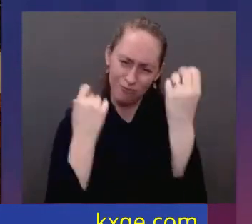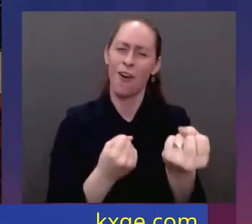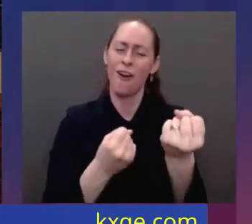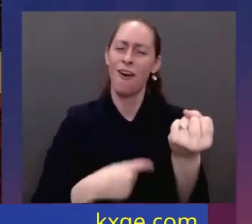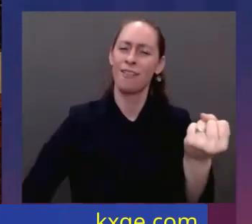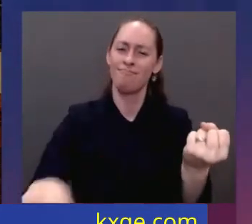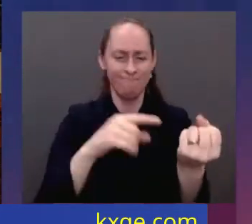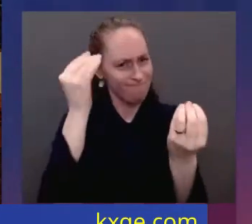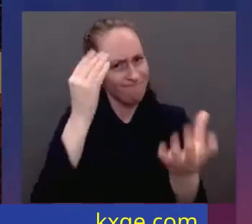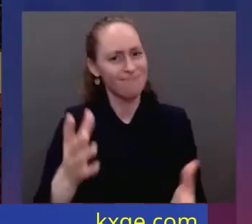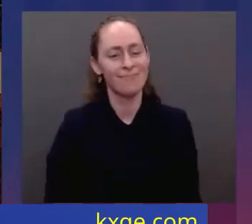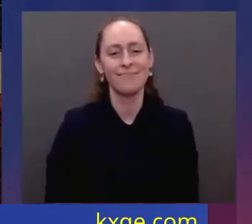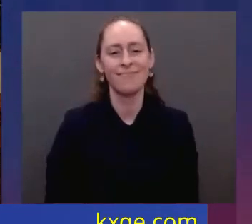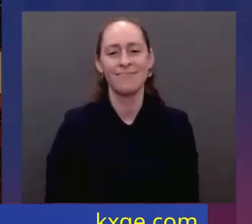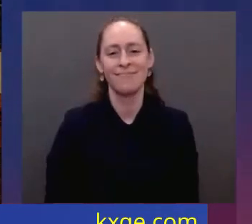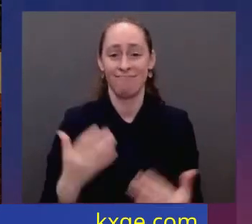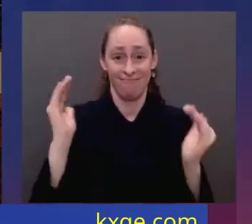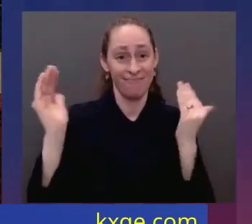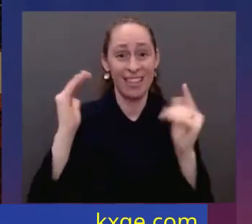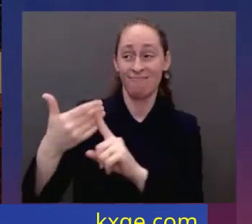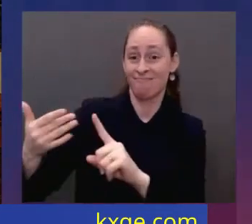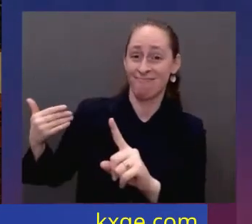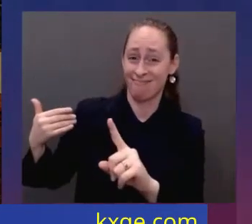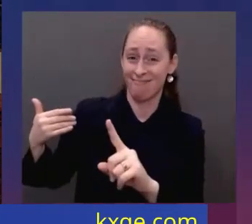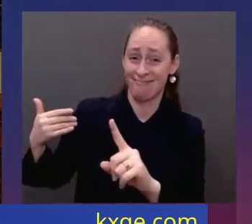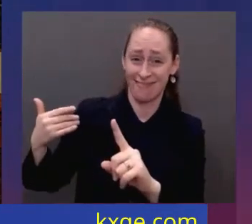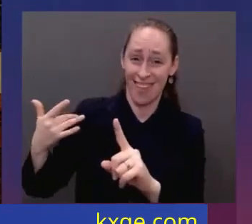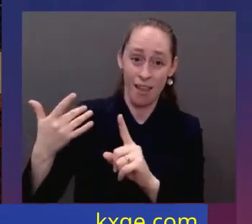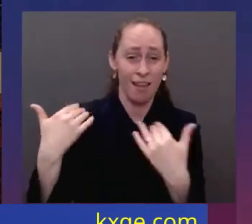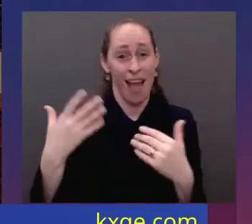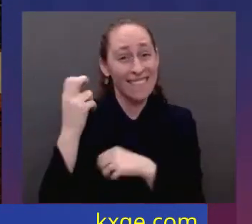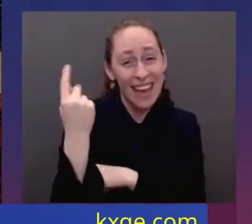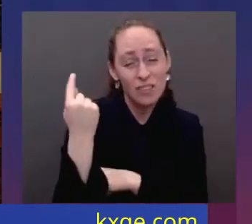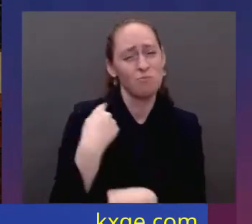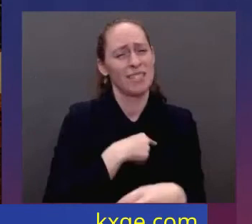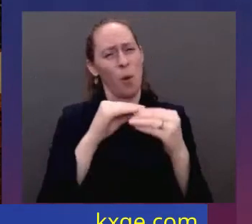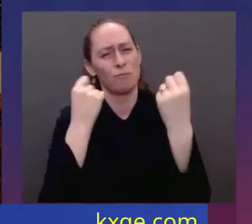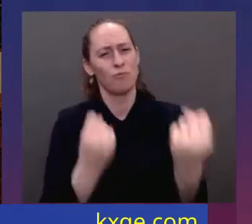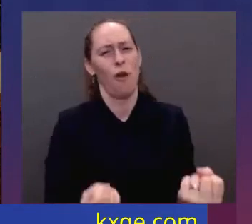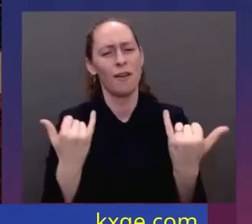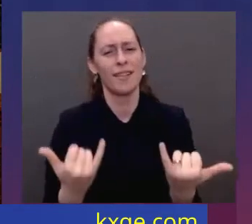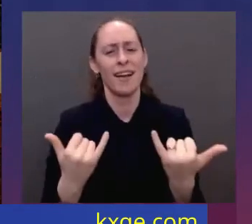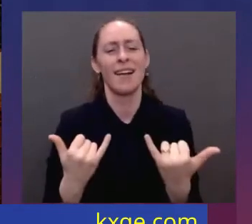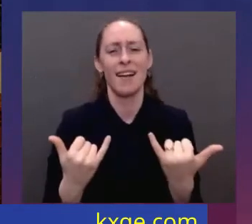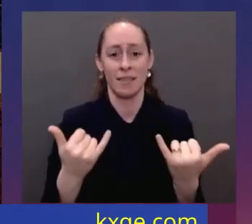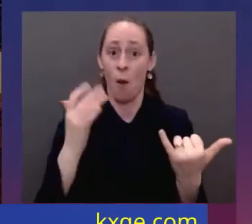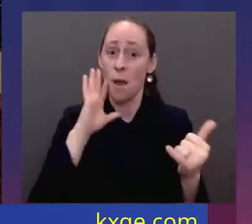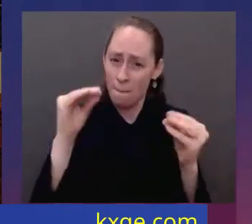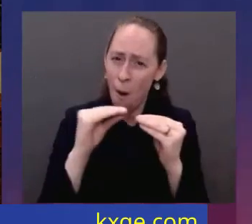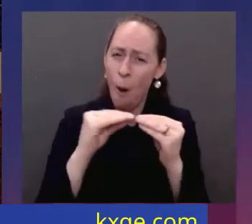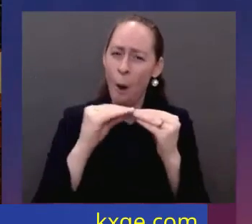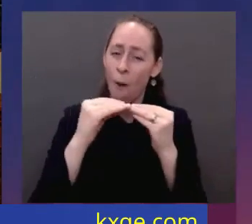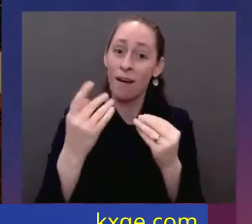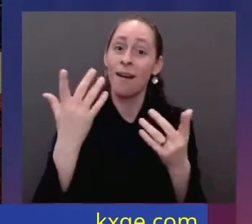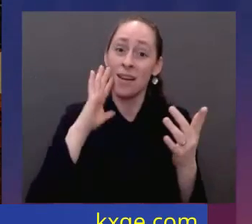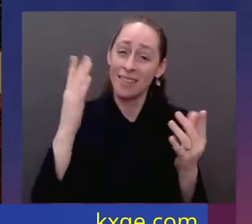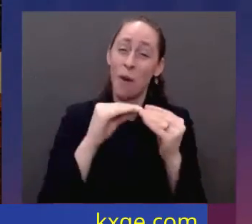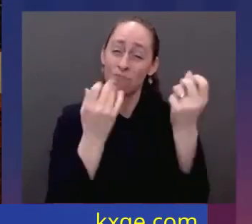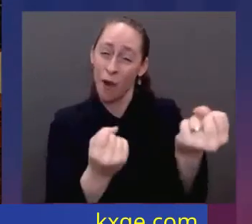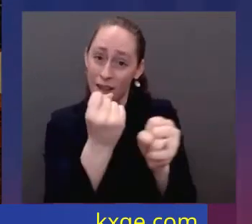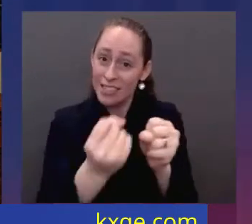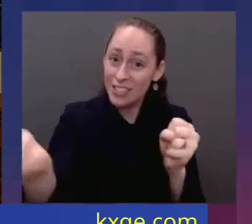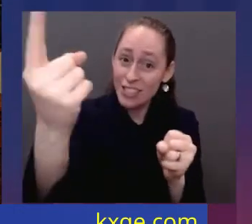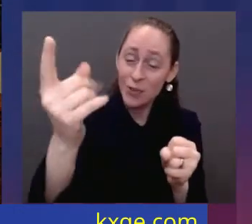We are stronger today than we were a year ago. And we'll be stronger a year from now than we are today. This is our moment